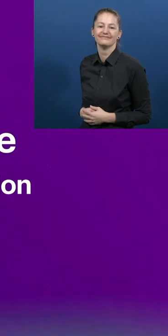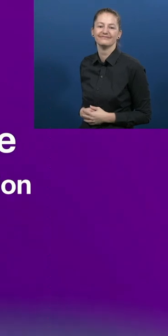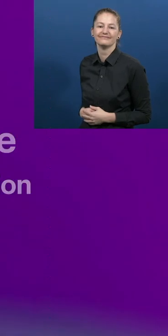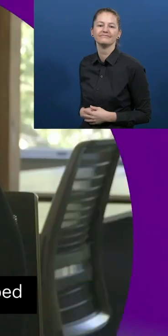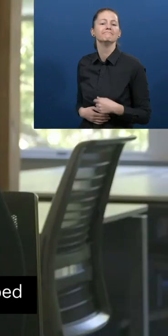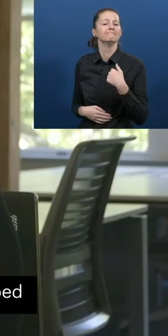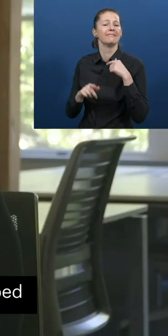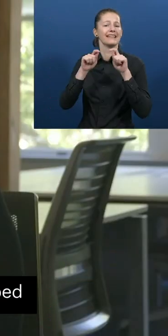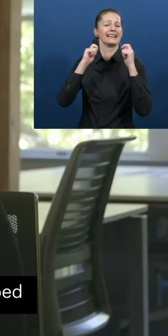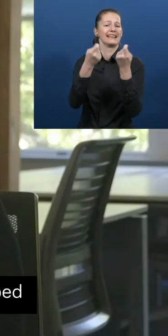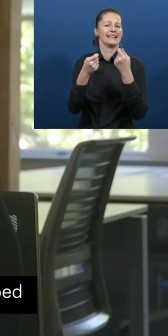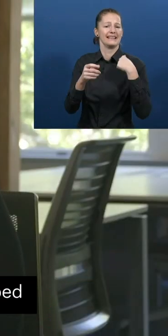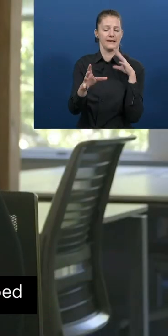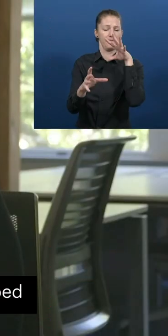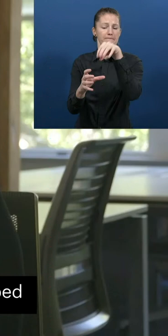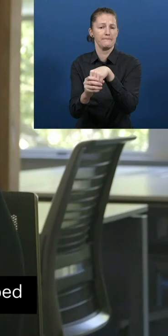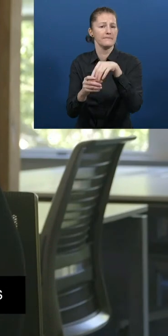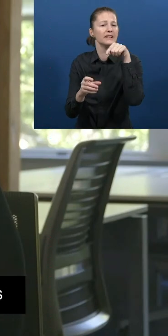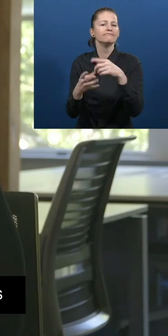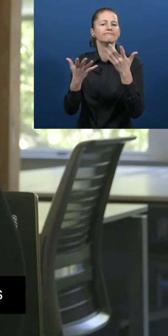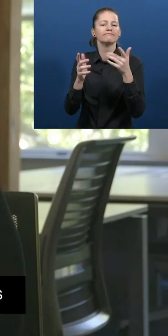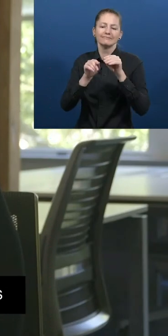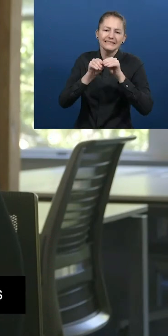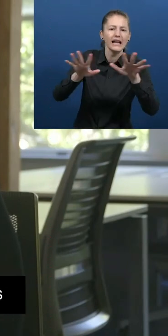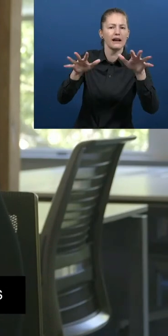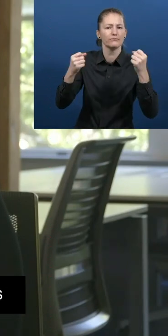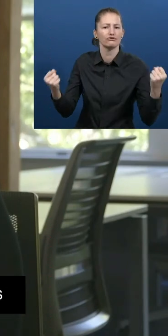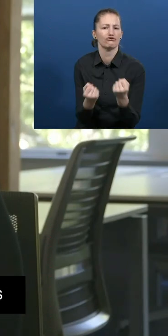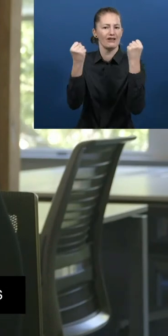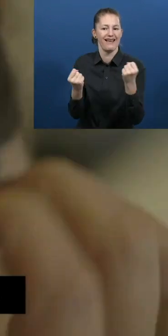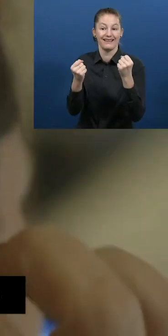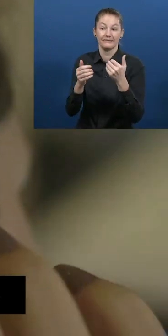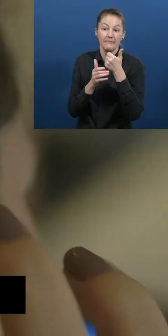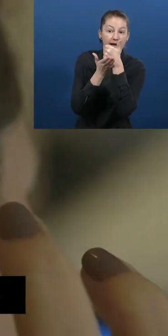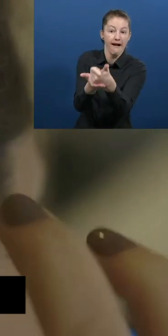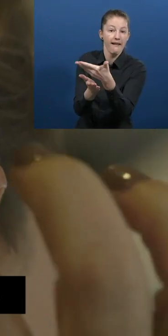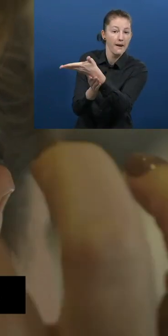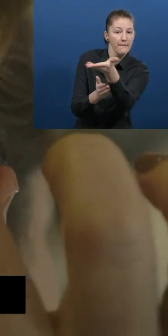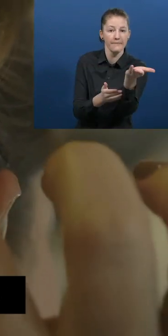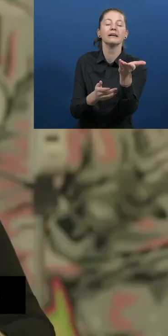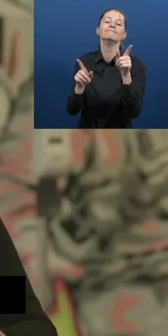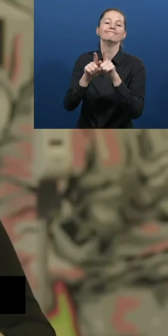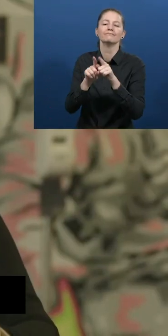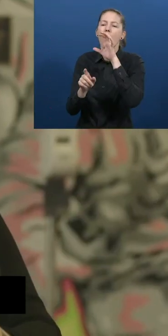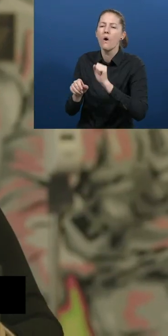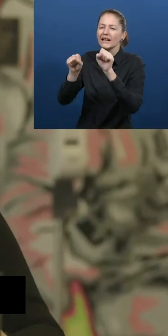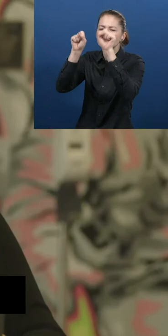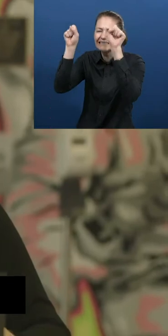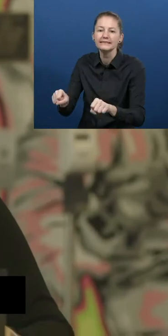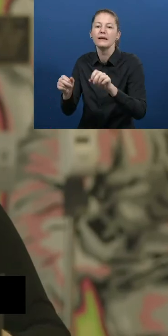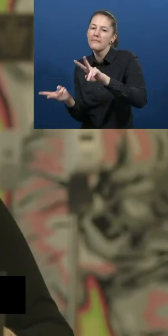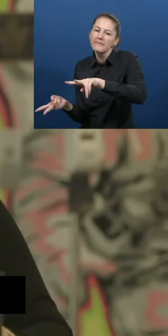I was part of a team who developed scalable training to help clients transition from legacy systems into new enterprise